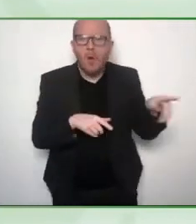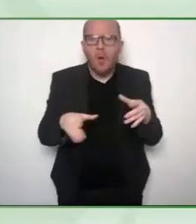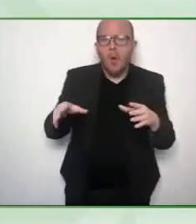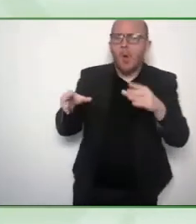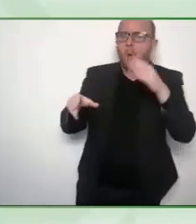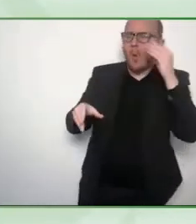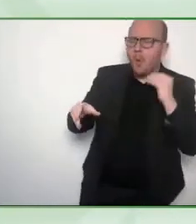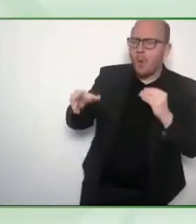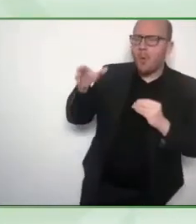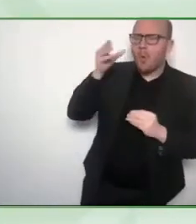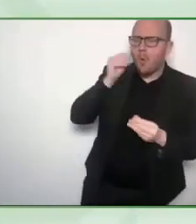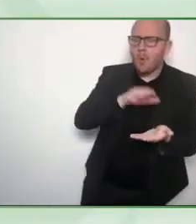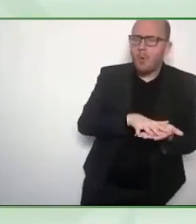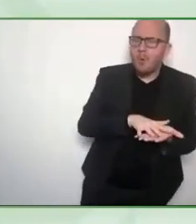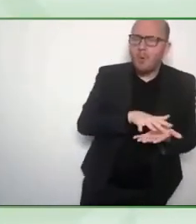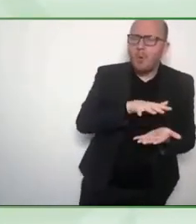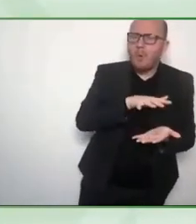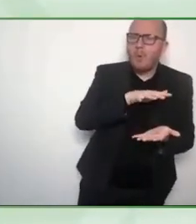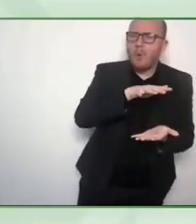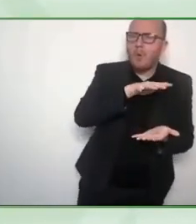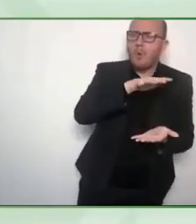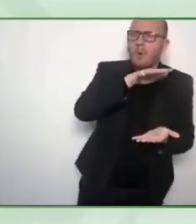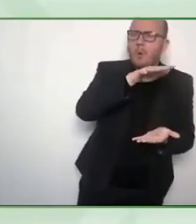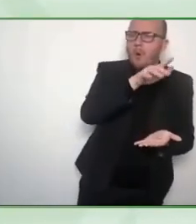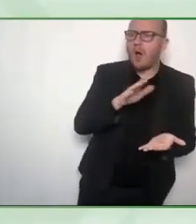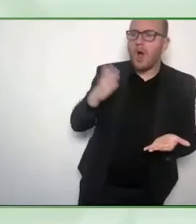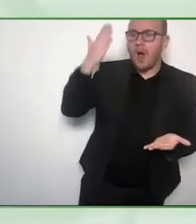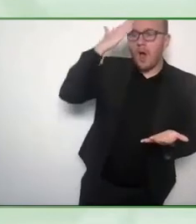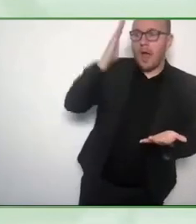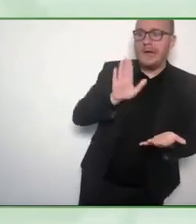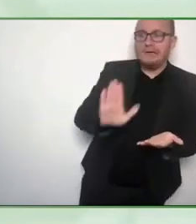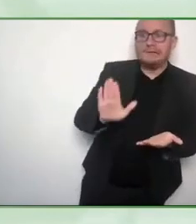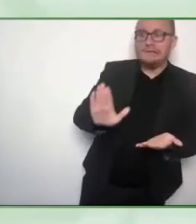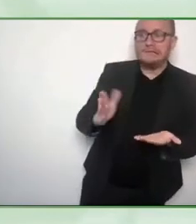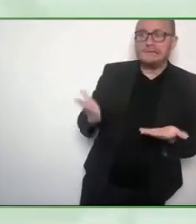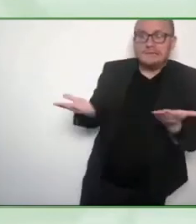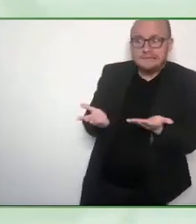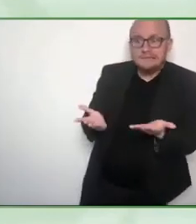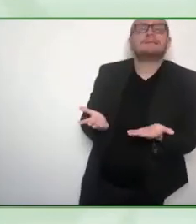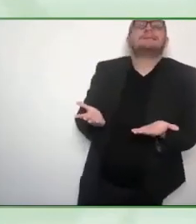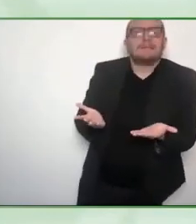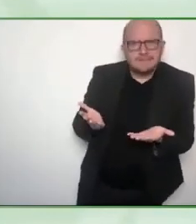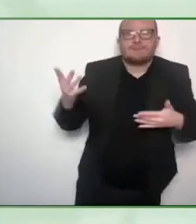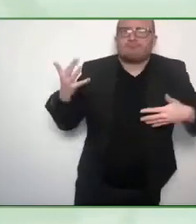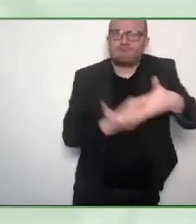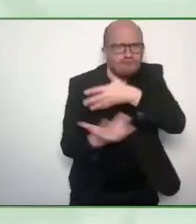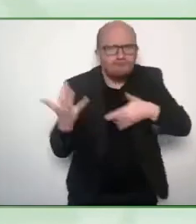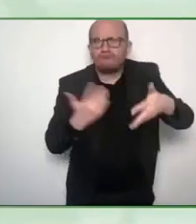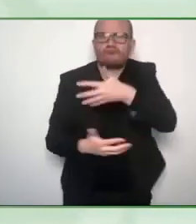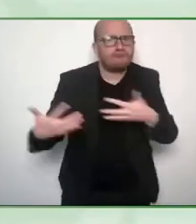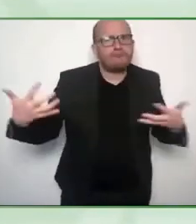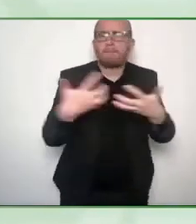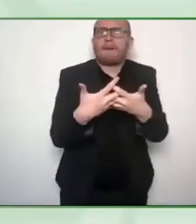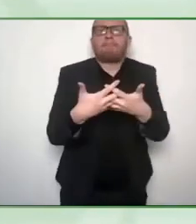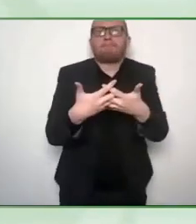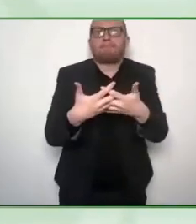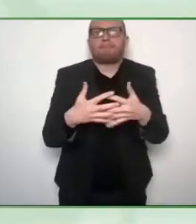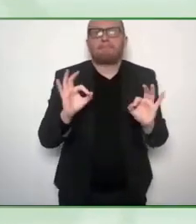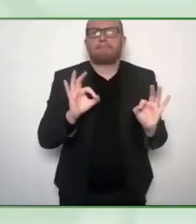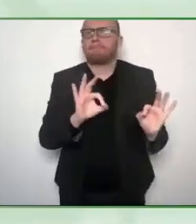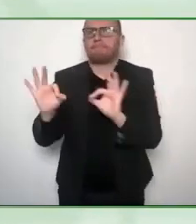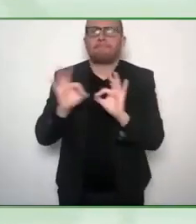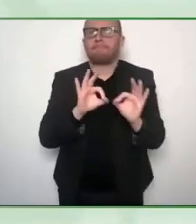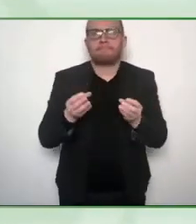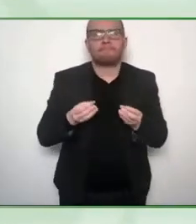industry stakeholders through consulting and training, we are leading them to certification so that they can rate